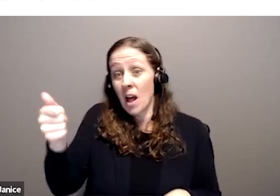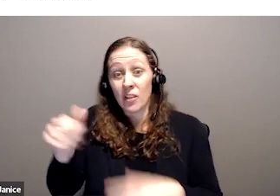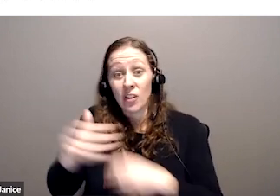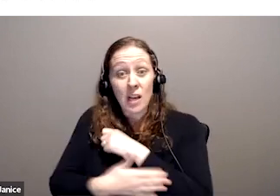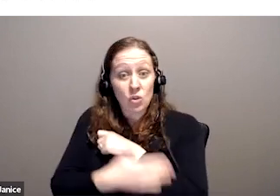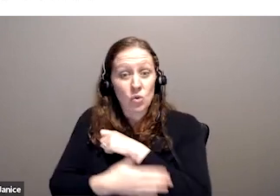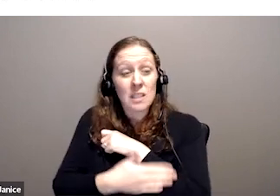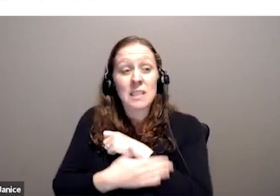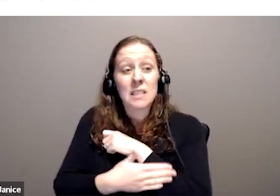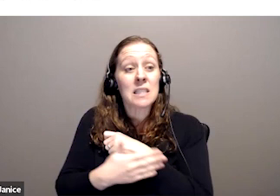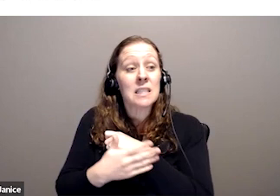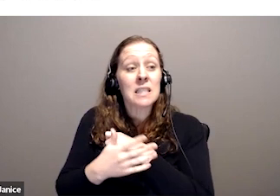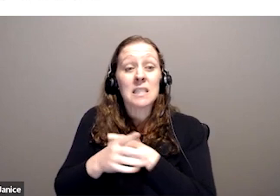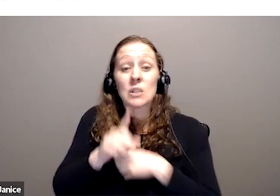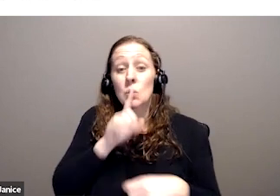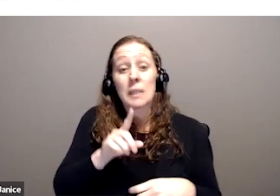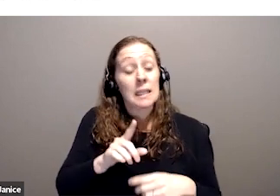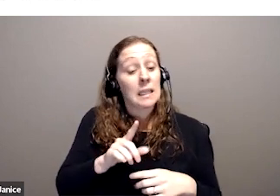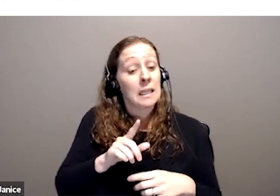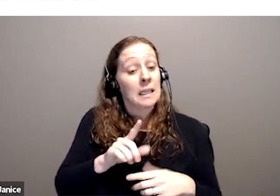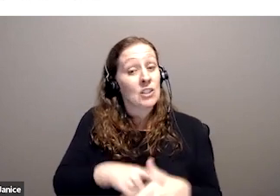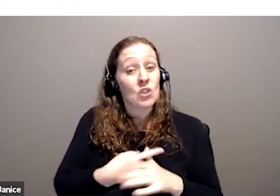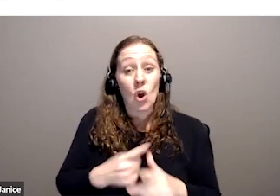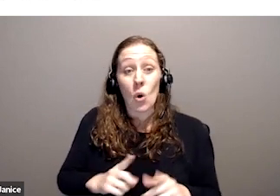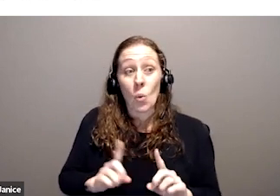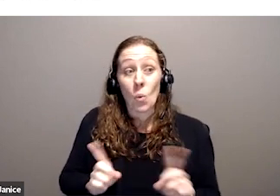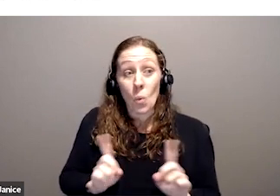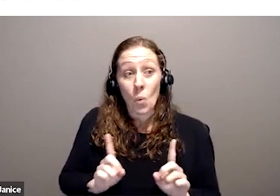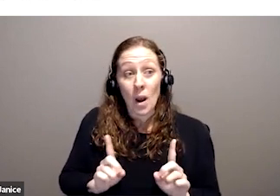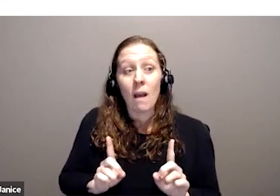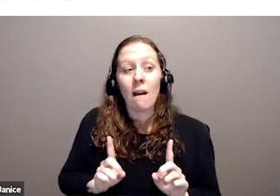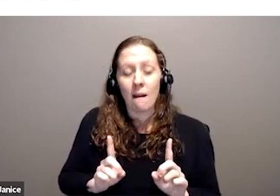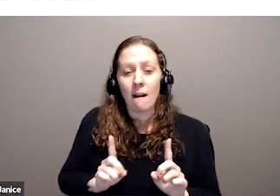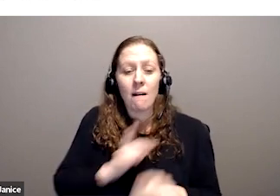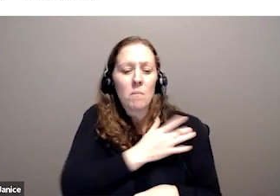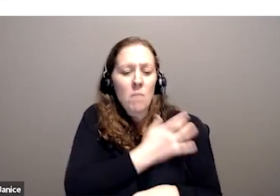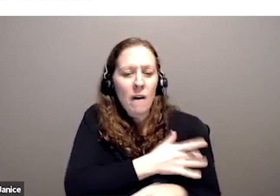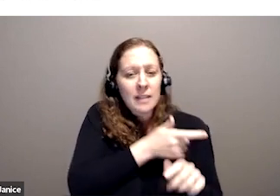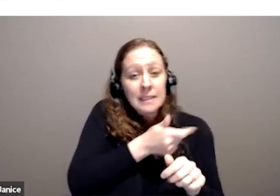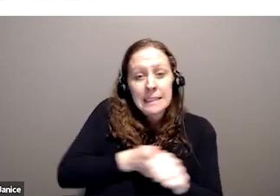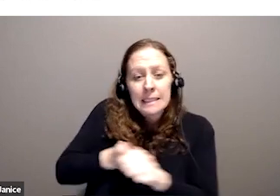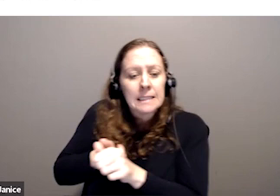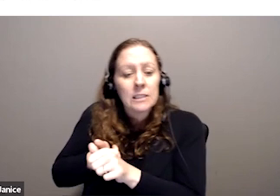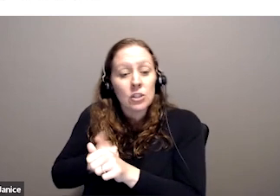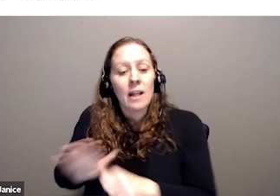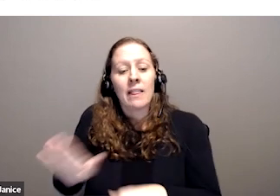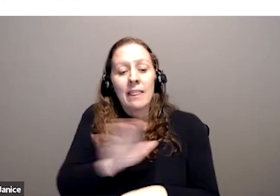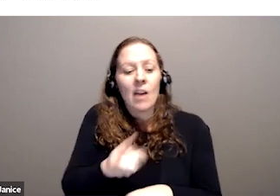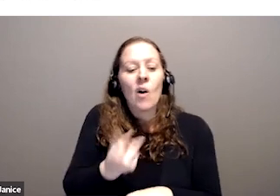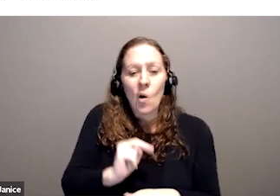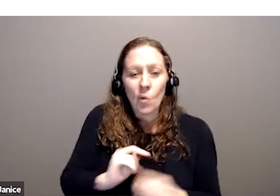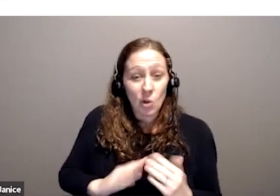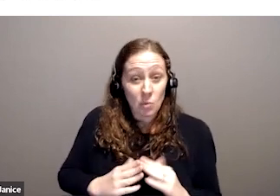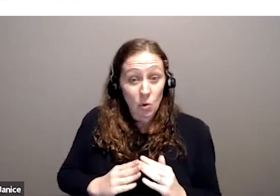has been generated bottom up from initiatives in the various provinces at a community level and provincial level.